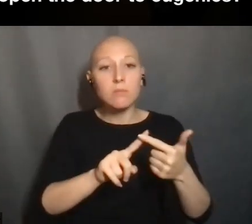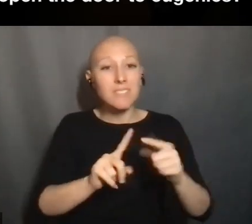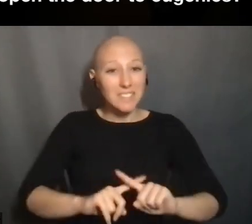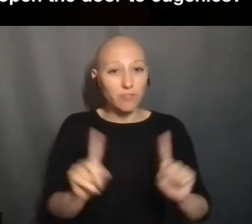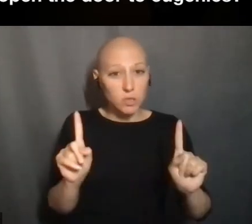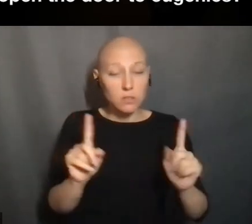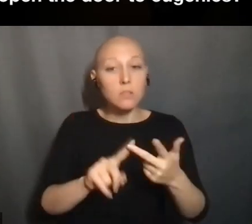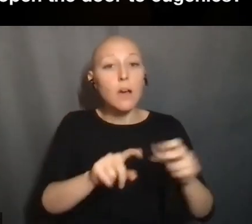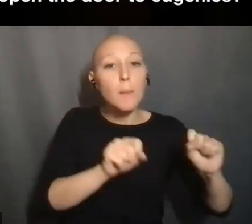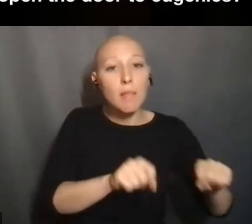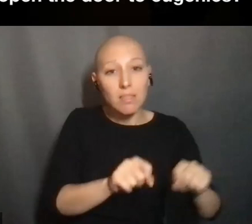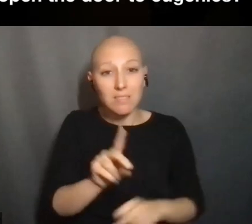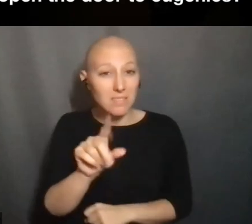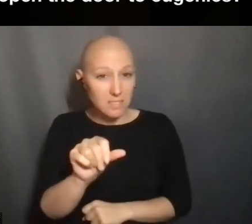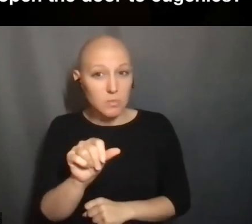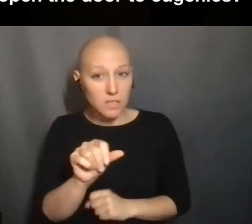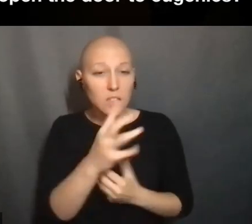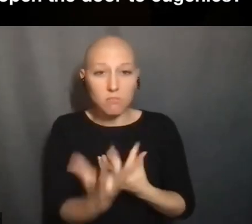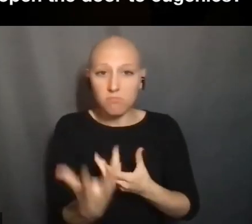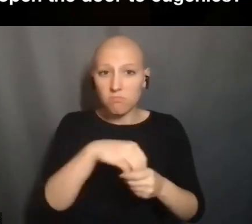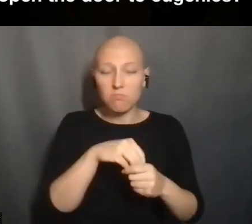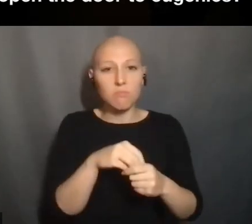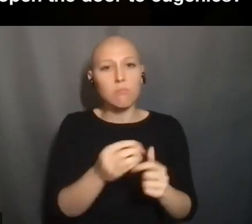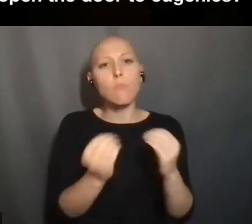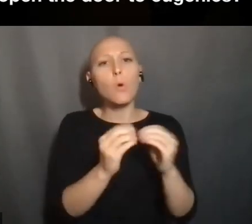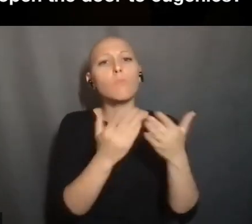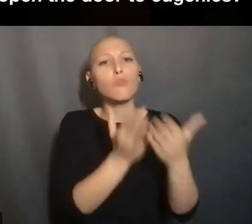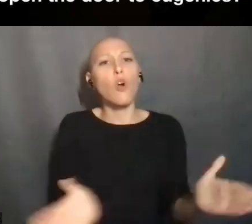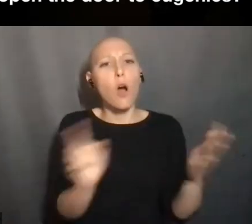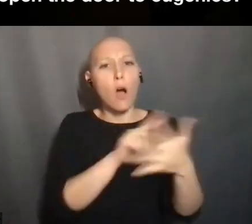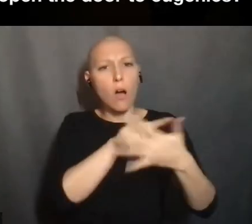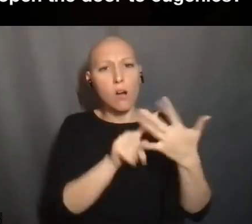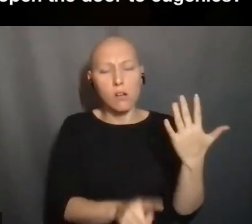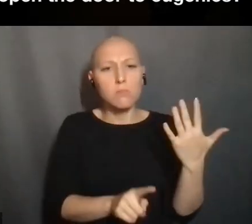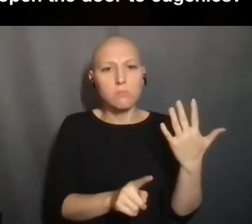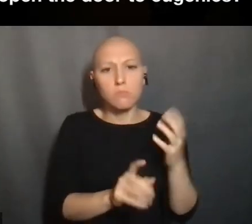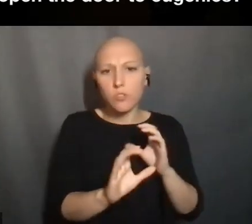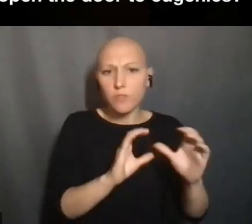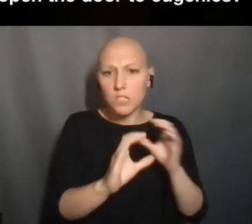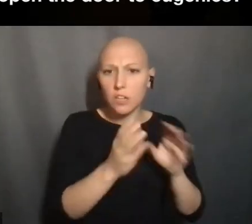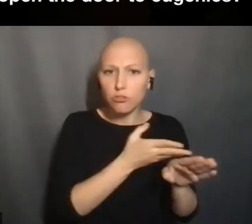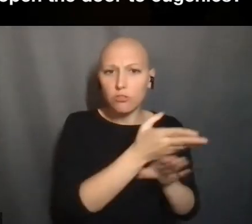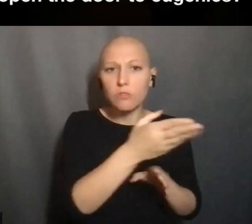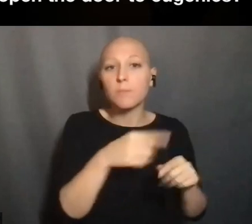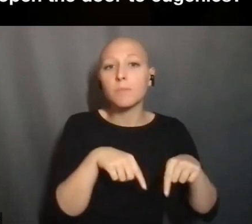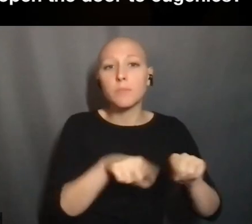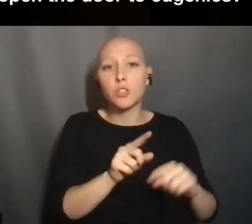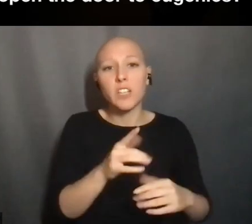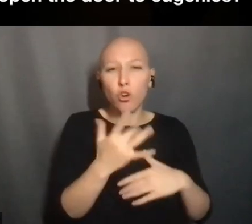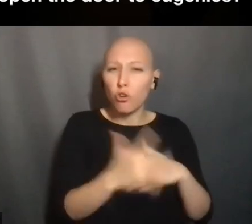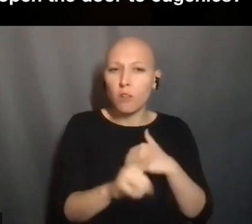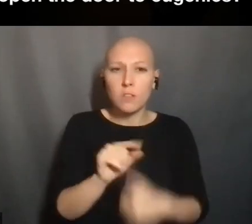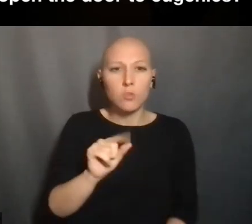BECAME PART OF THIS BROADER, THESE BROADER CONVERSATIONS DURING THE EARLY 20TH CENTURY.